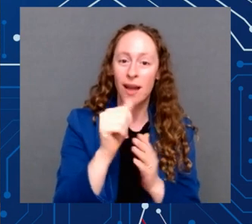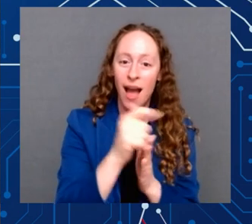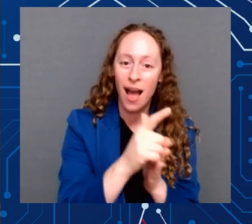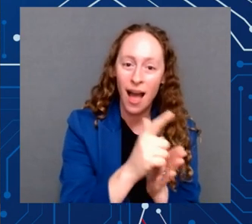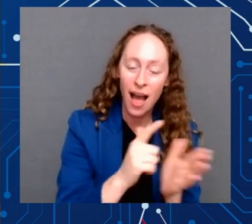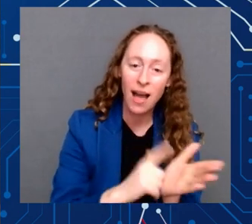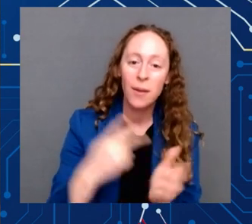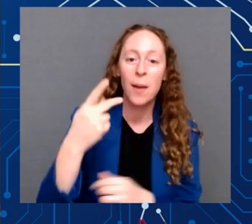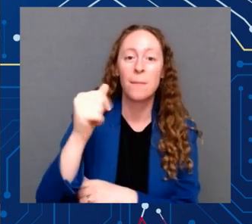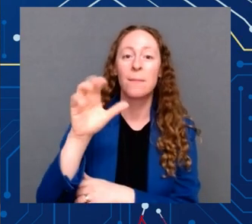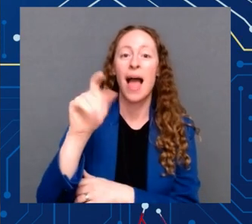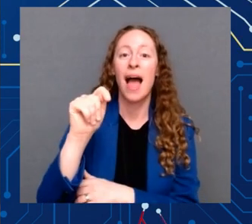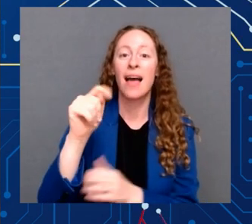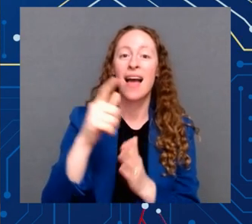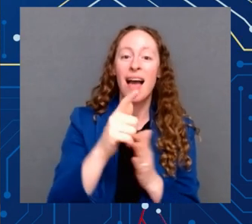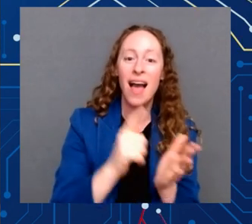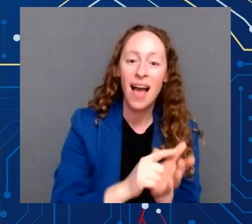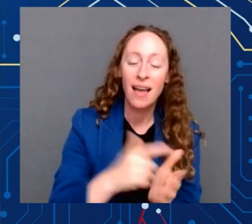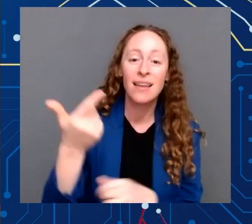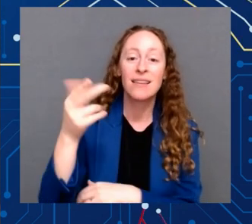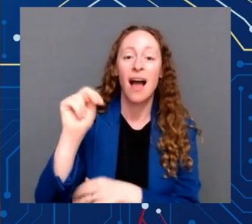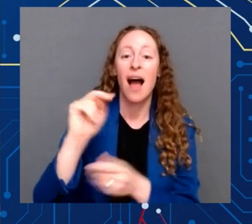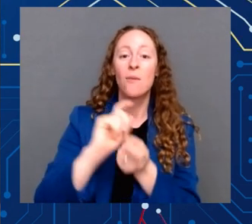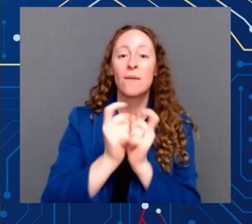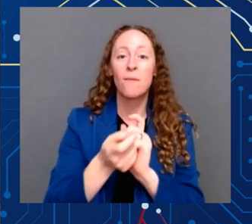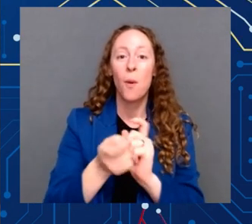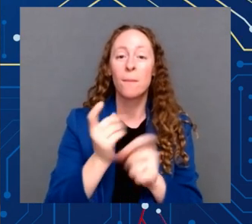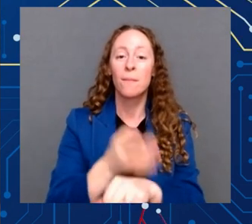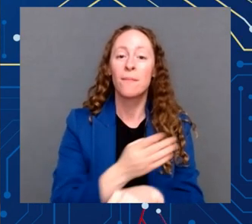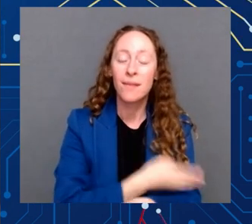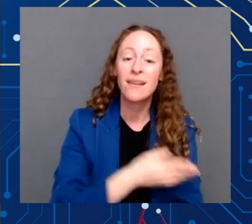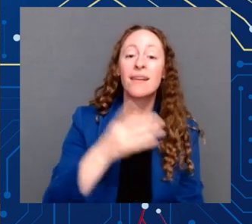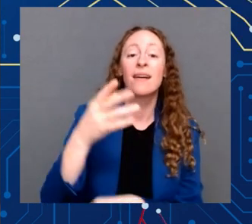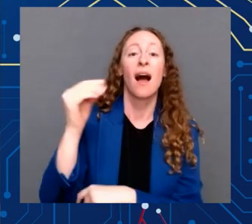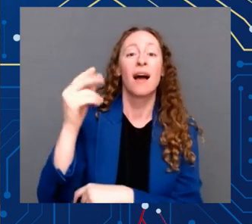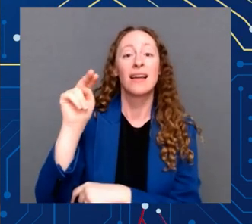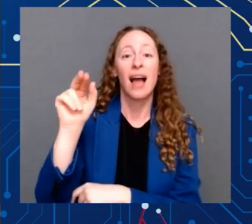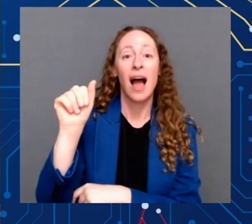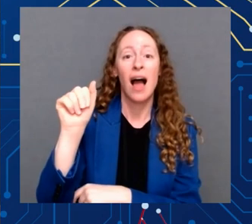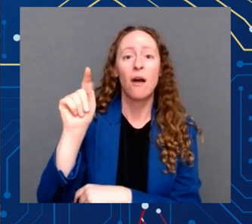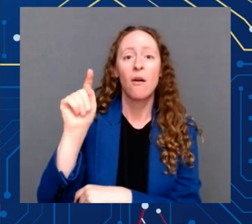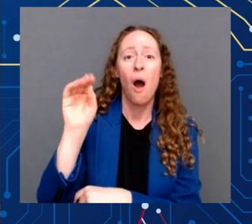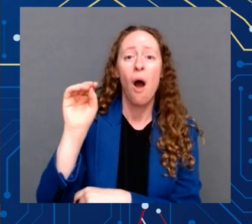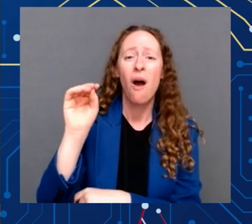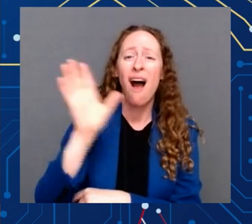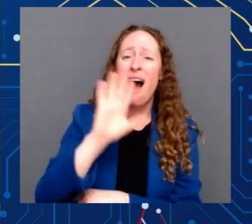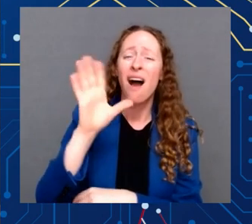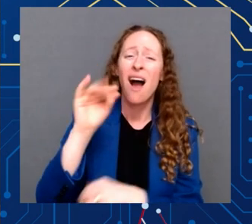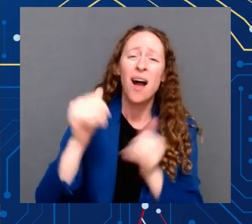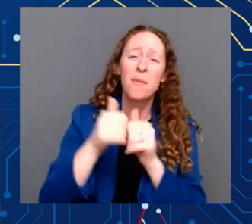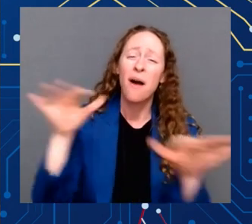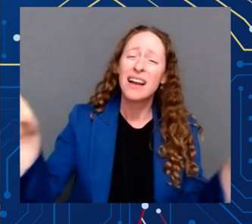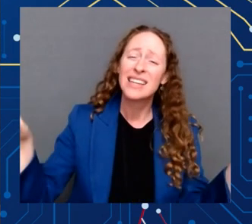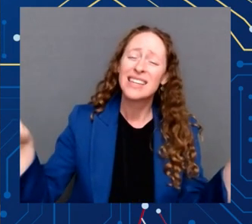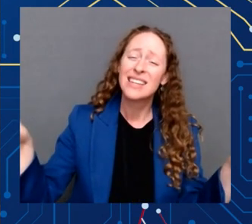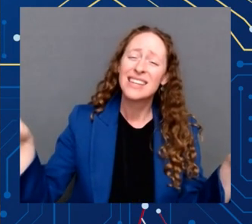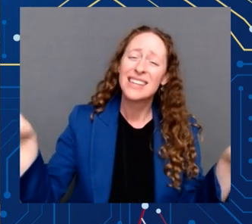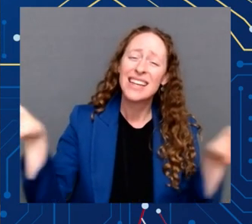things that we have done for America in years, if not decades, chips and science.